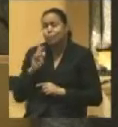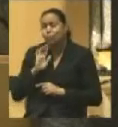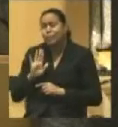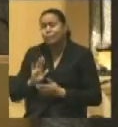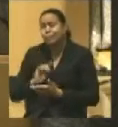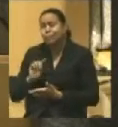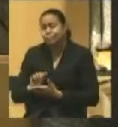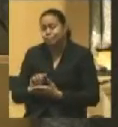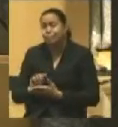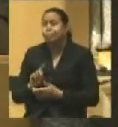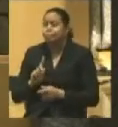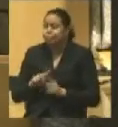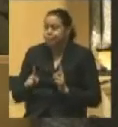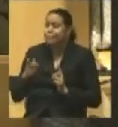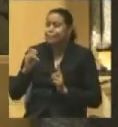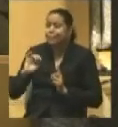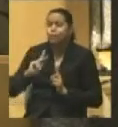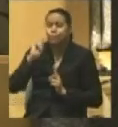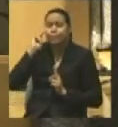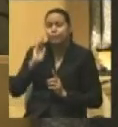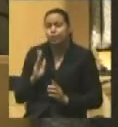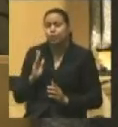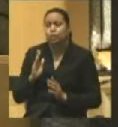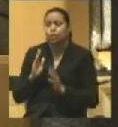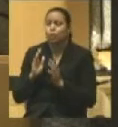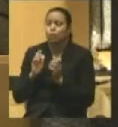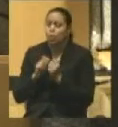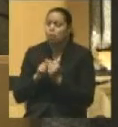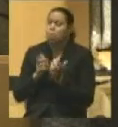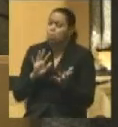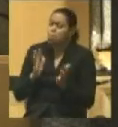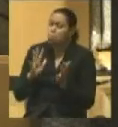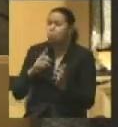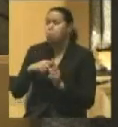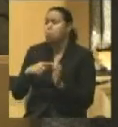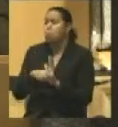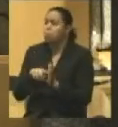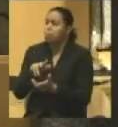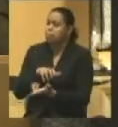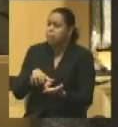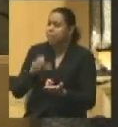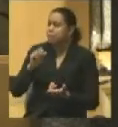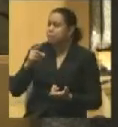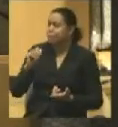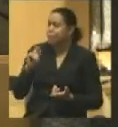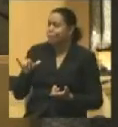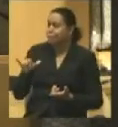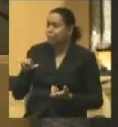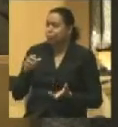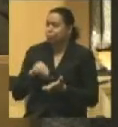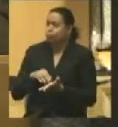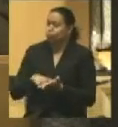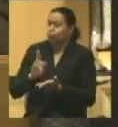but, in fact, a politician with a spotty record, I pardon the pun, who could